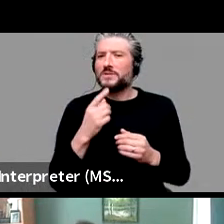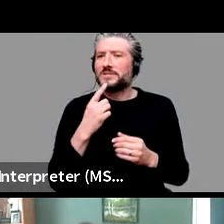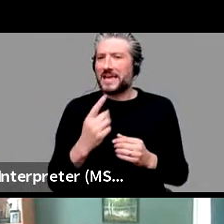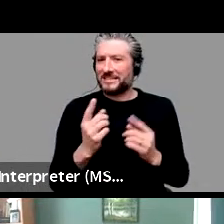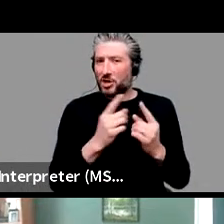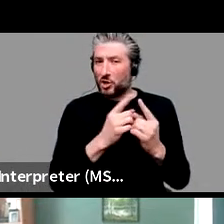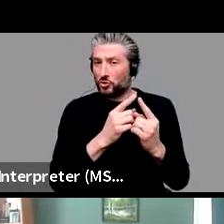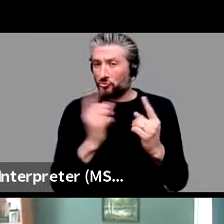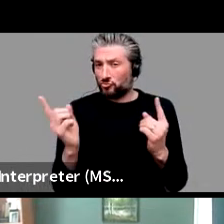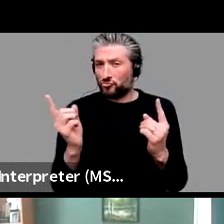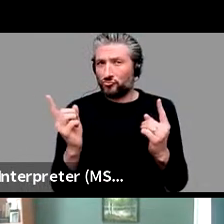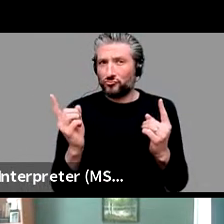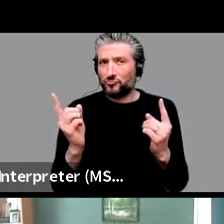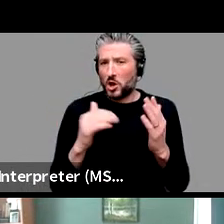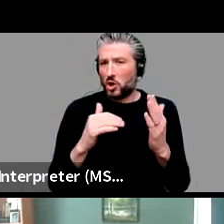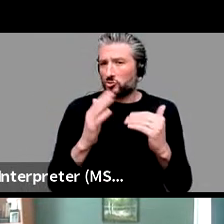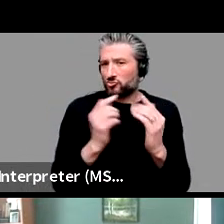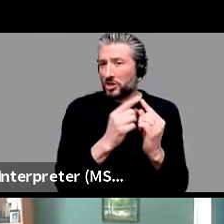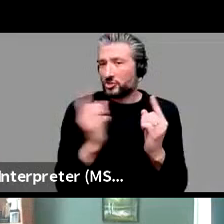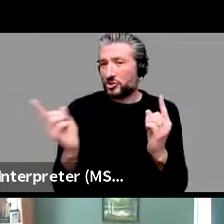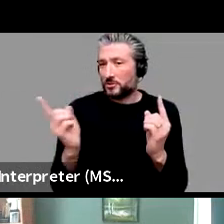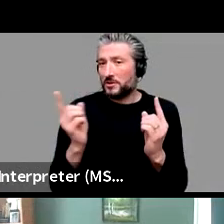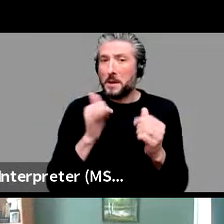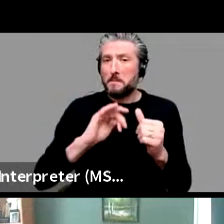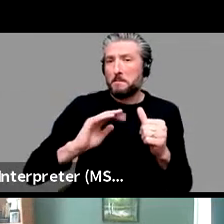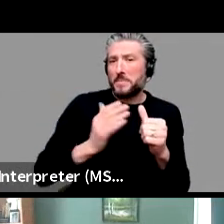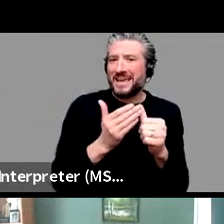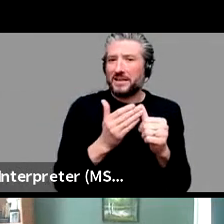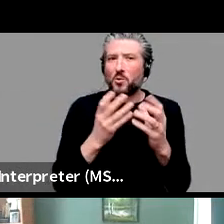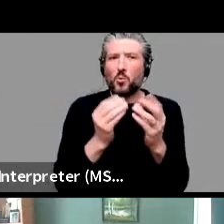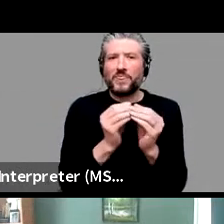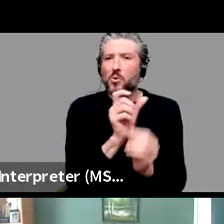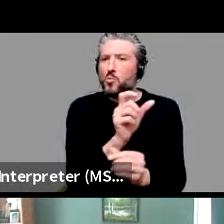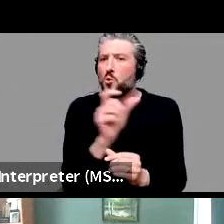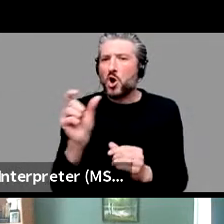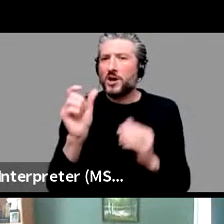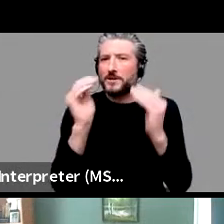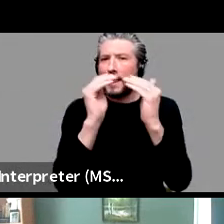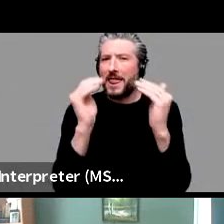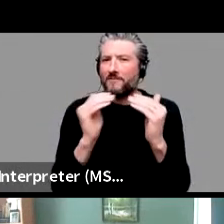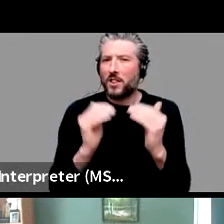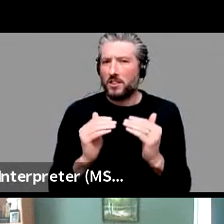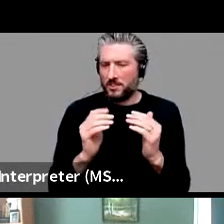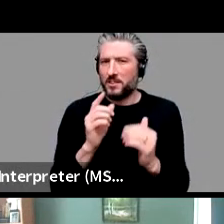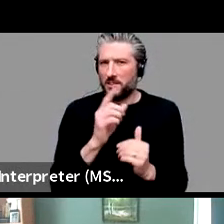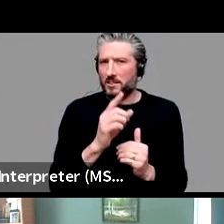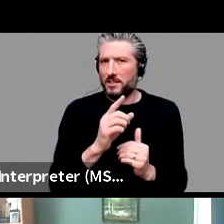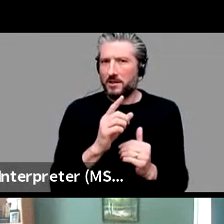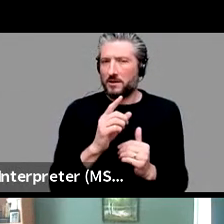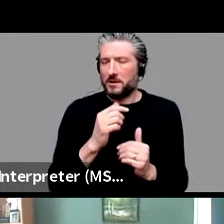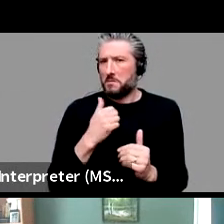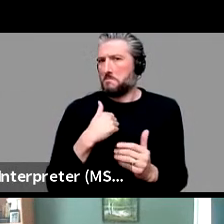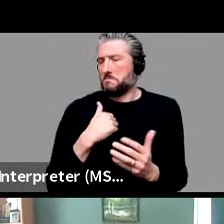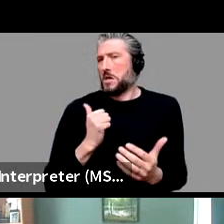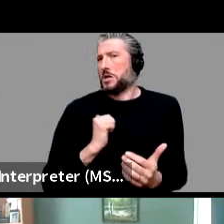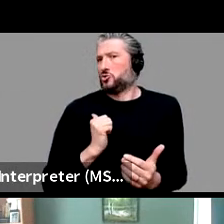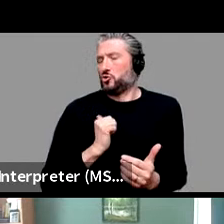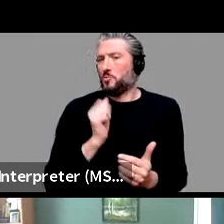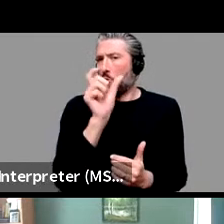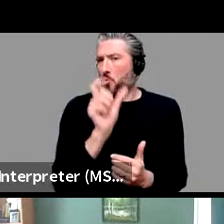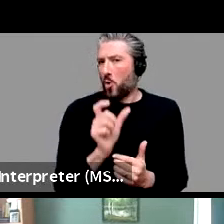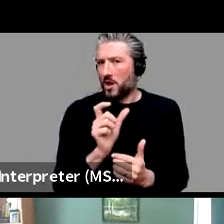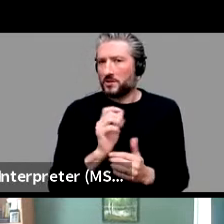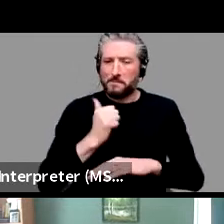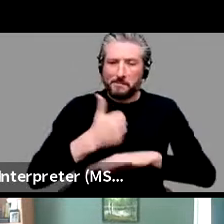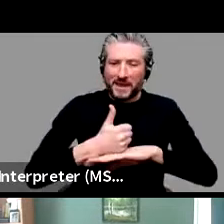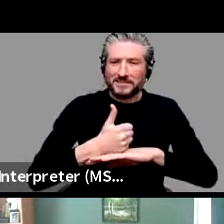especially if you begin the construction level with words. Um, he says, I assume that words are the basic constructional unit in your